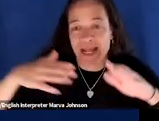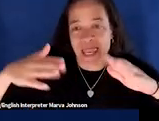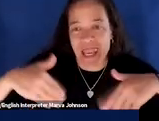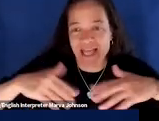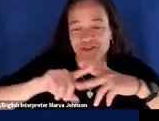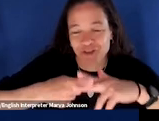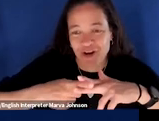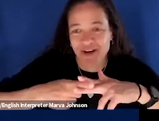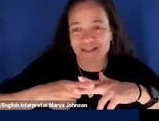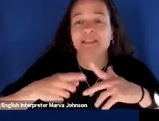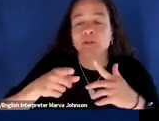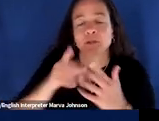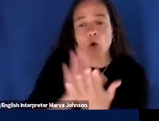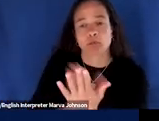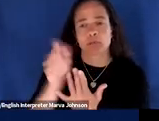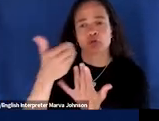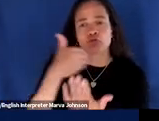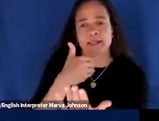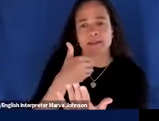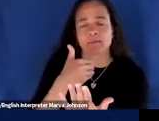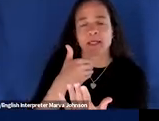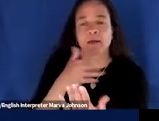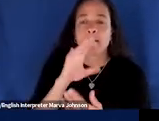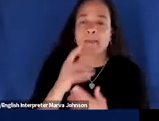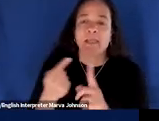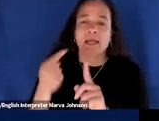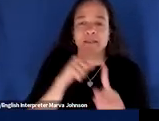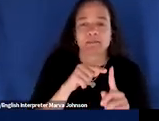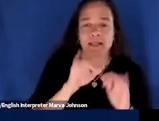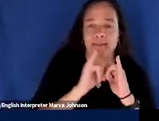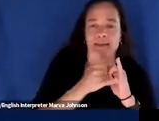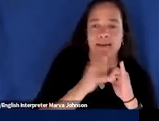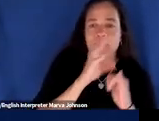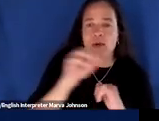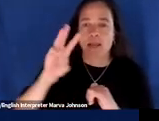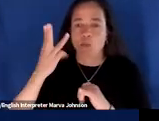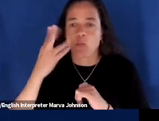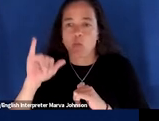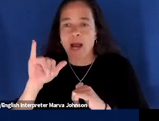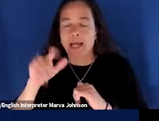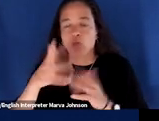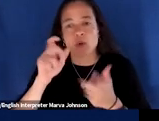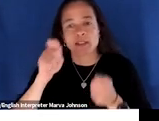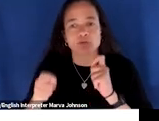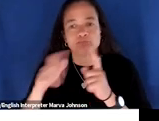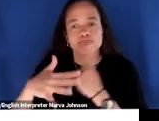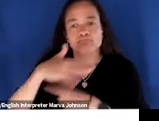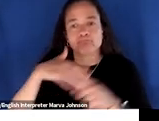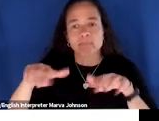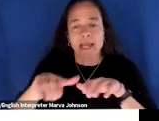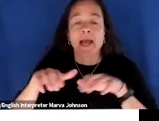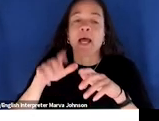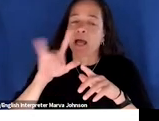it takes us back to what i said a few moments ago the how and the why of your climate actions are really really important um